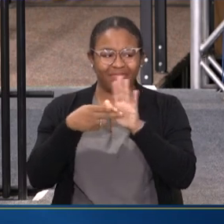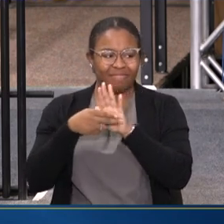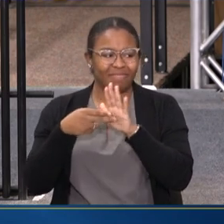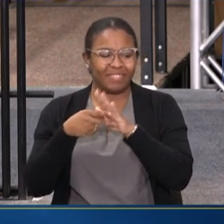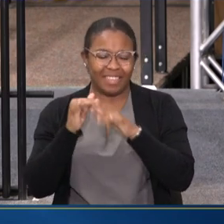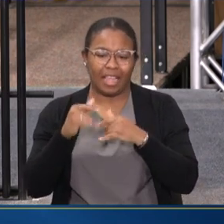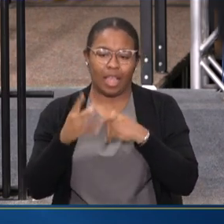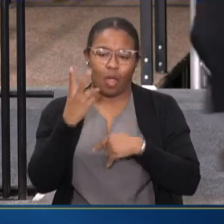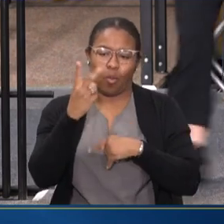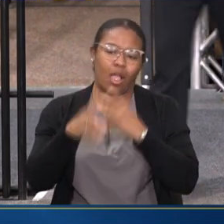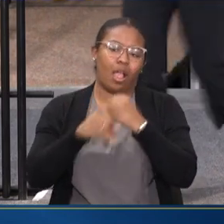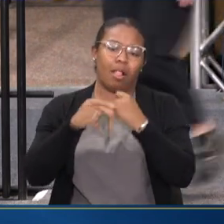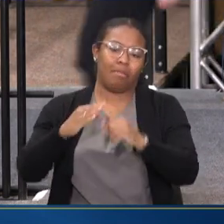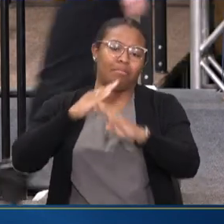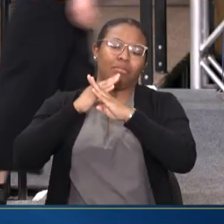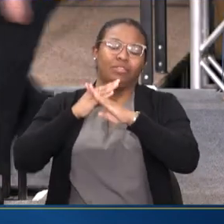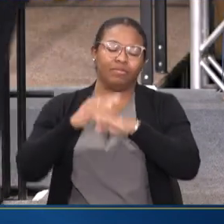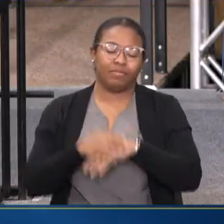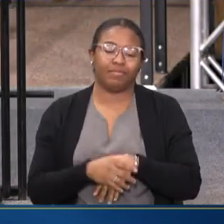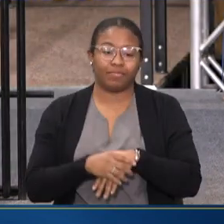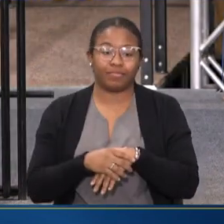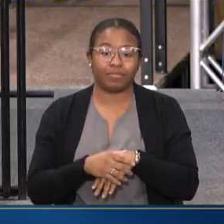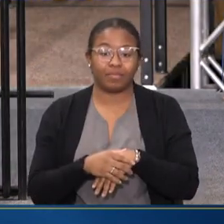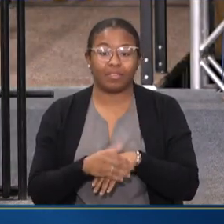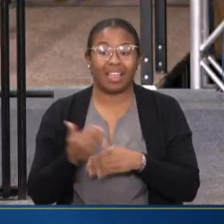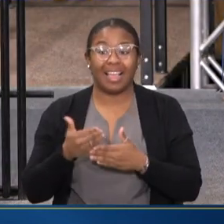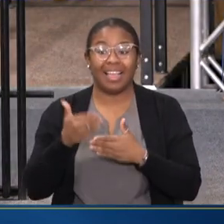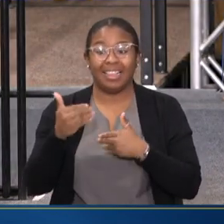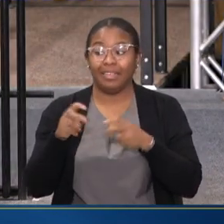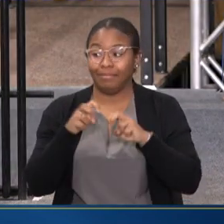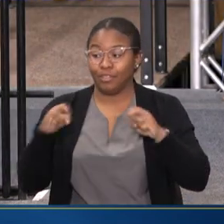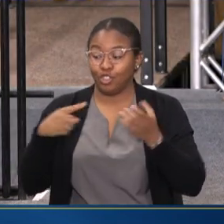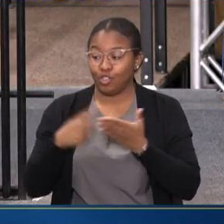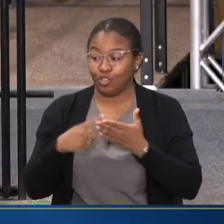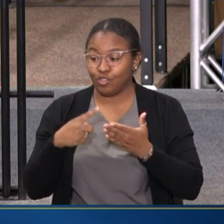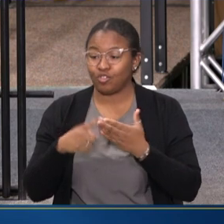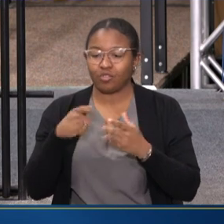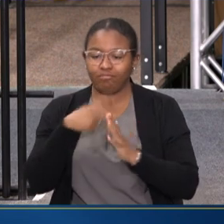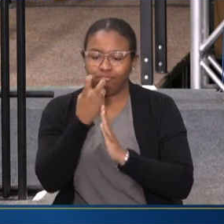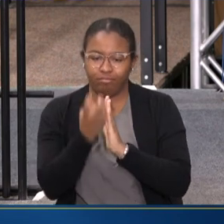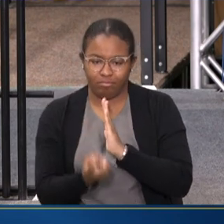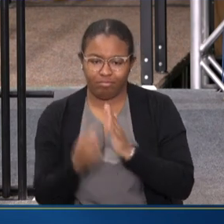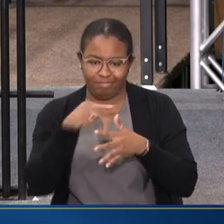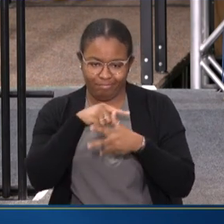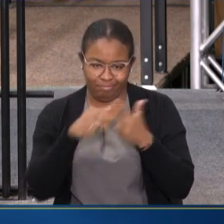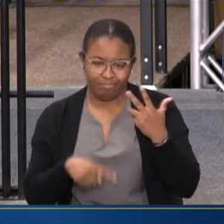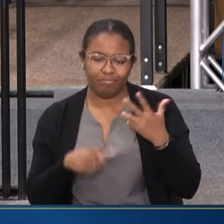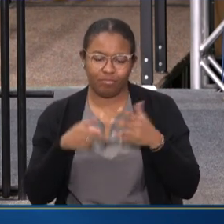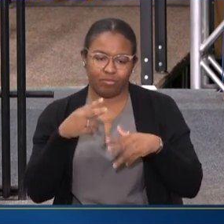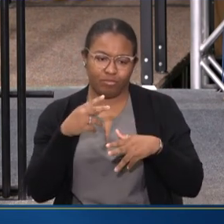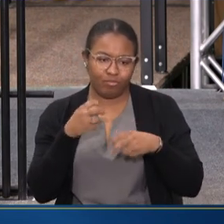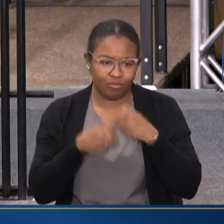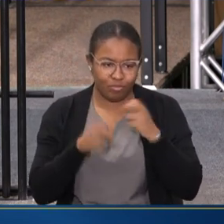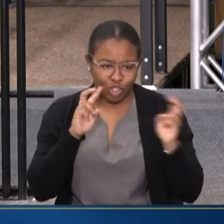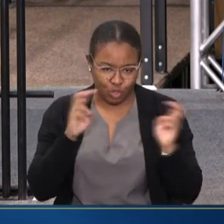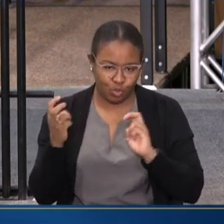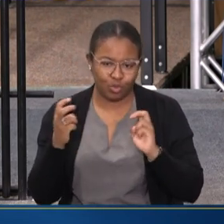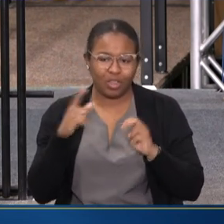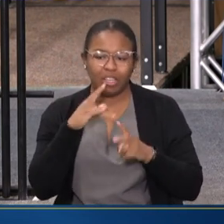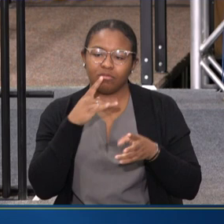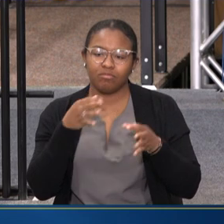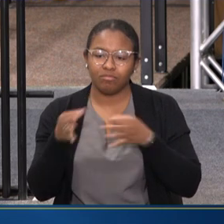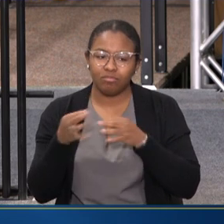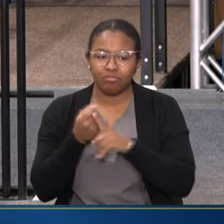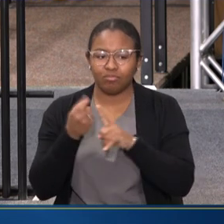SEEKING CARE. OUR NEXT PANEL DISCUSSION IS GOING TO DIG INTO ALL OF THESE ISSUES AND DESCRIBE THE WORK THAT WE'RE